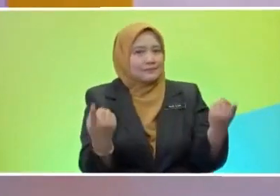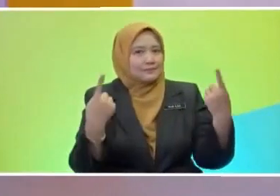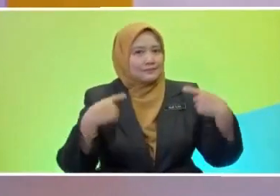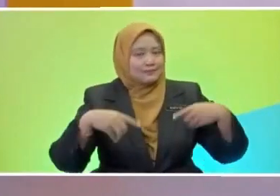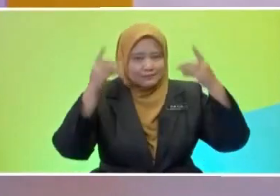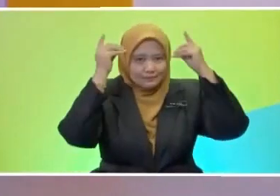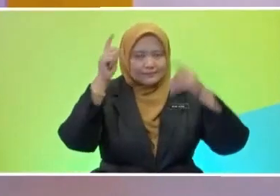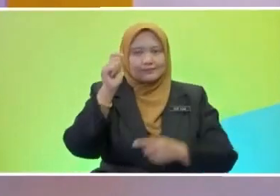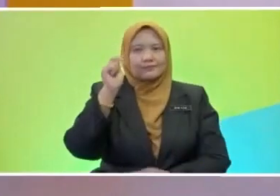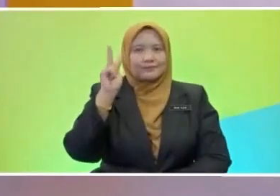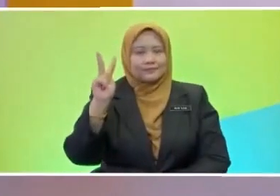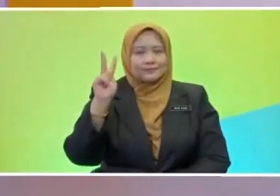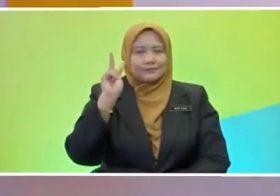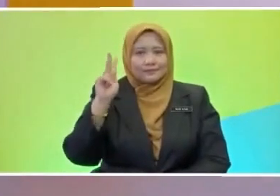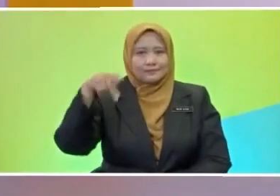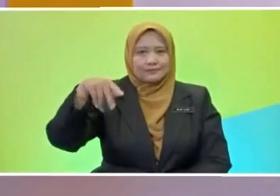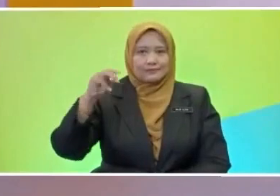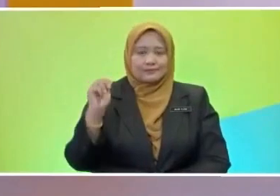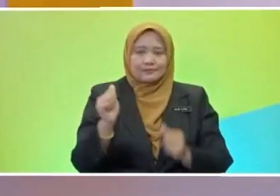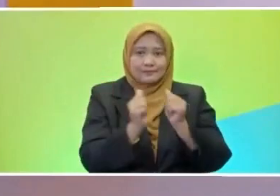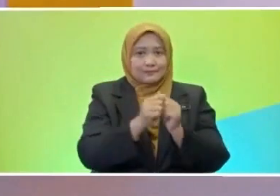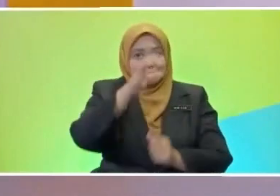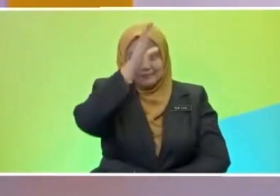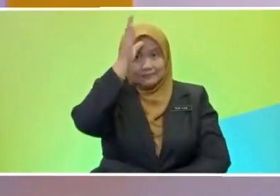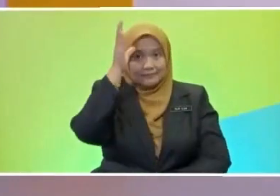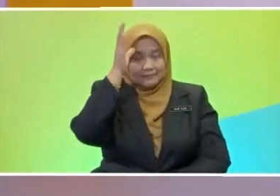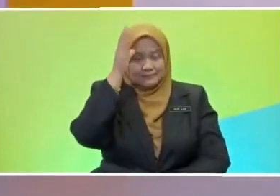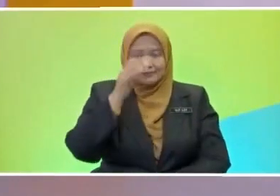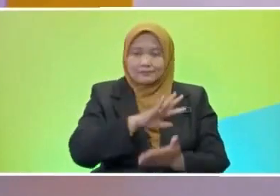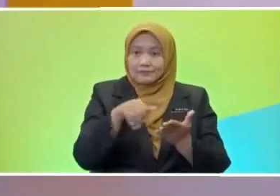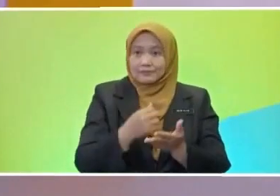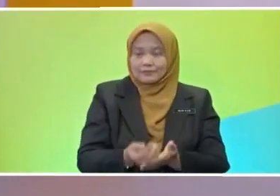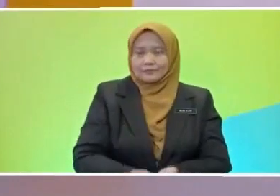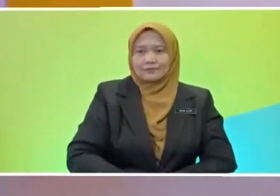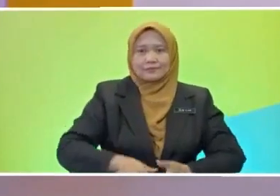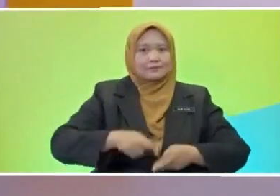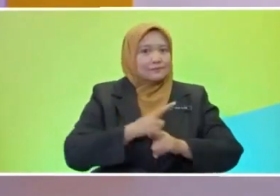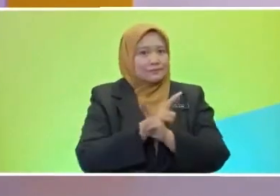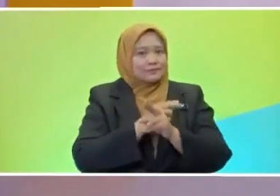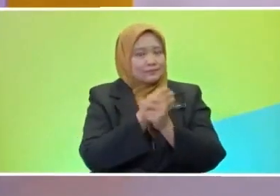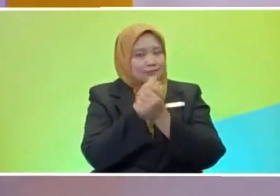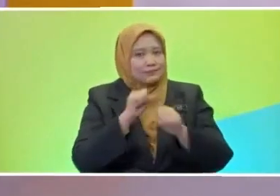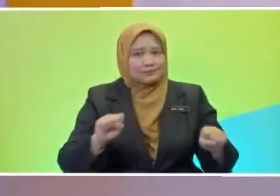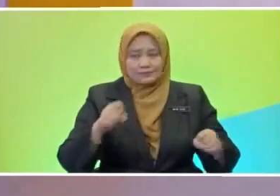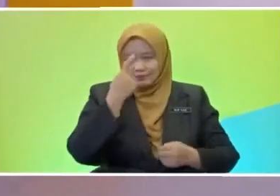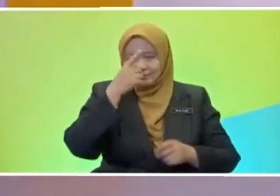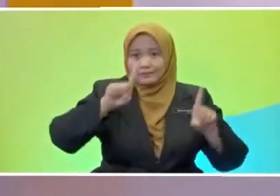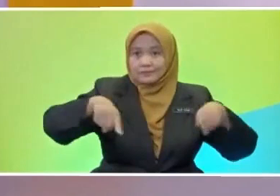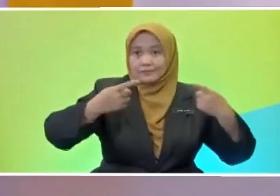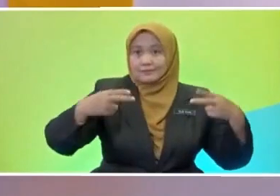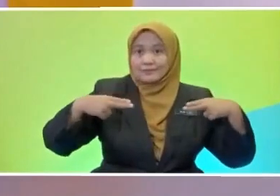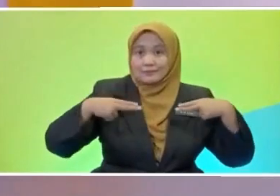name is Chris And are you ready to go on a holiday? Because holidays are fun! Okay, so if you're ready